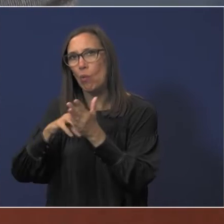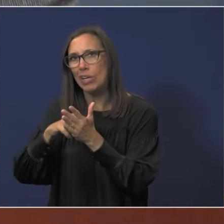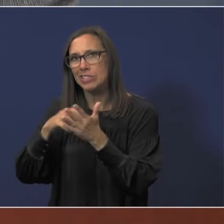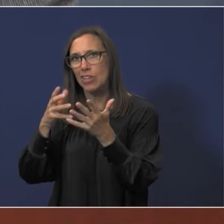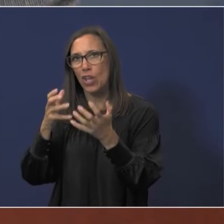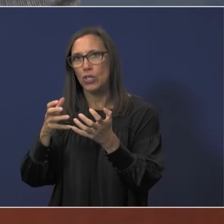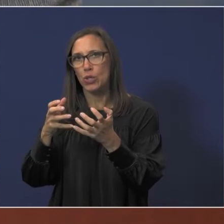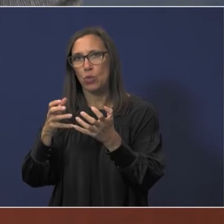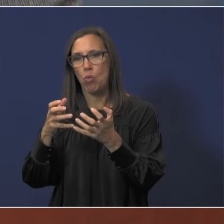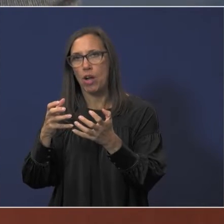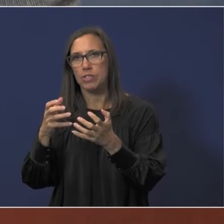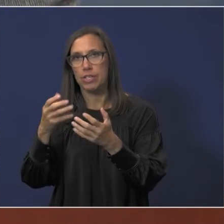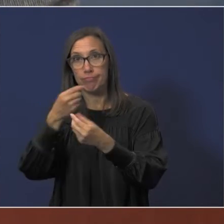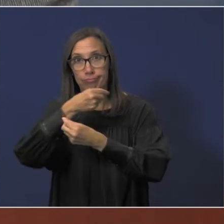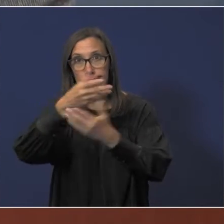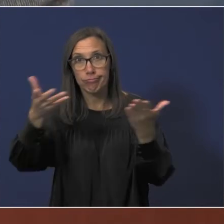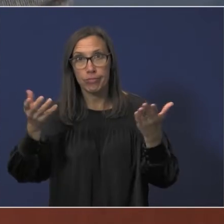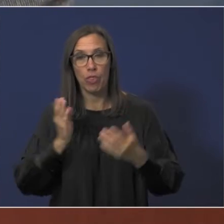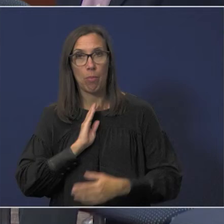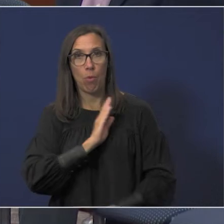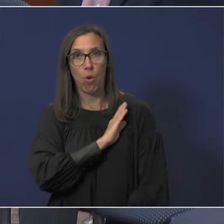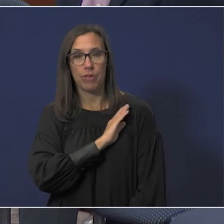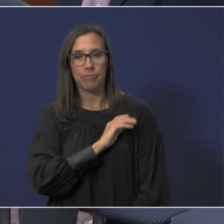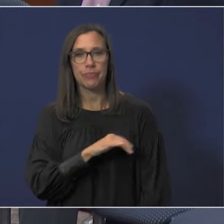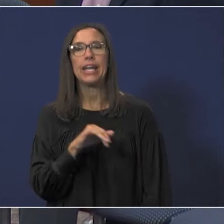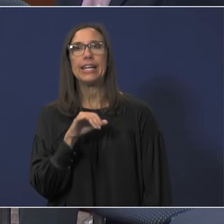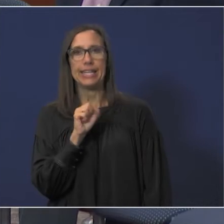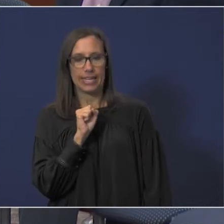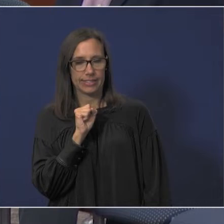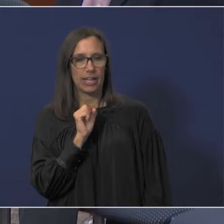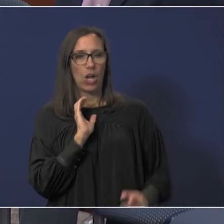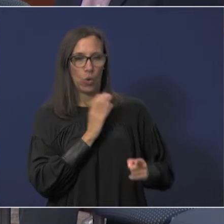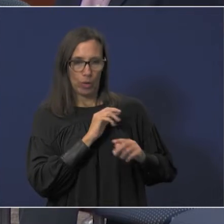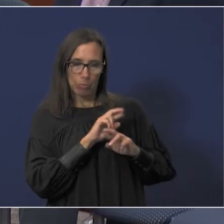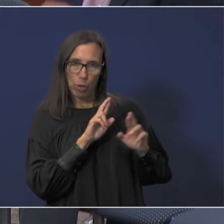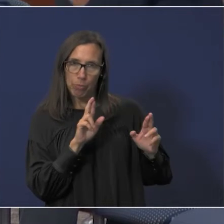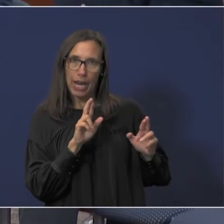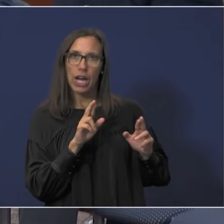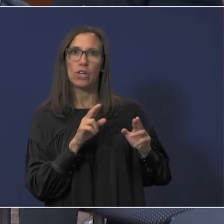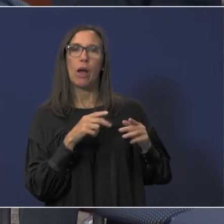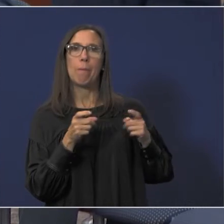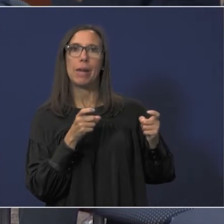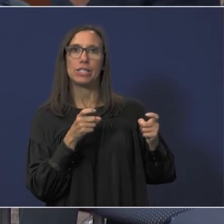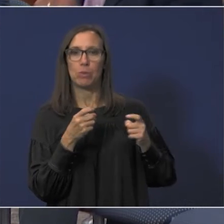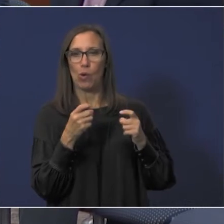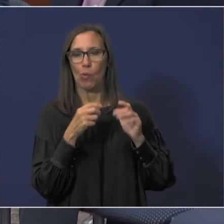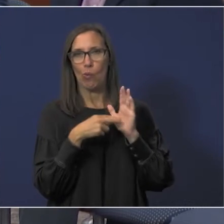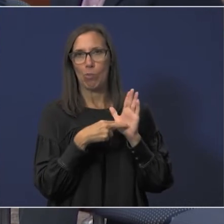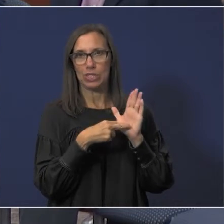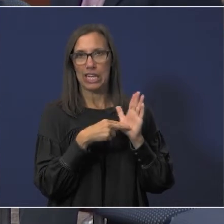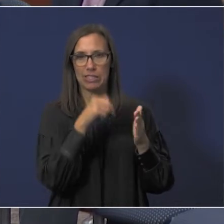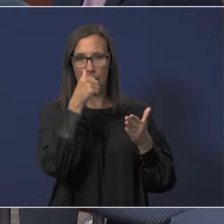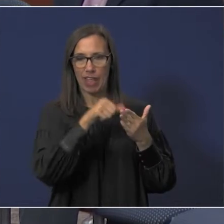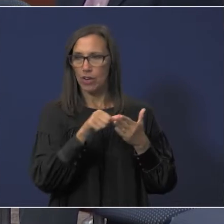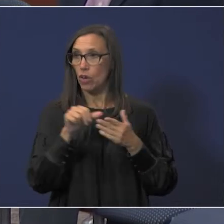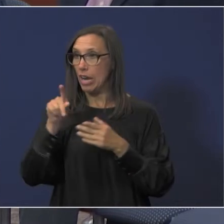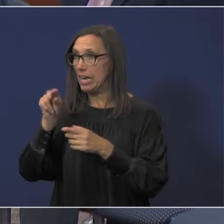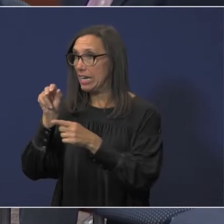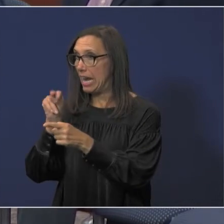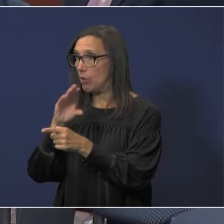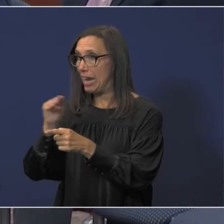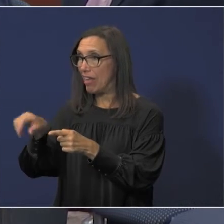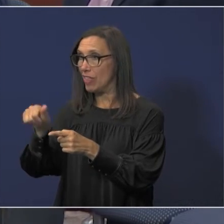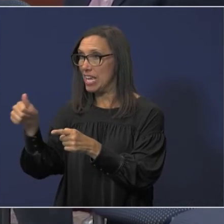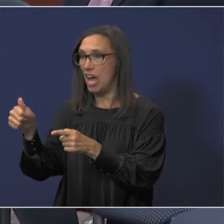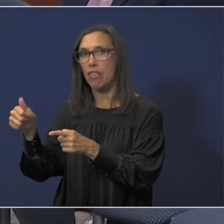you wanted to bring to the attention of the board so we did uh we did prepare a management representation letter we had karen and some of our